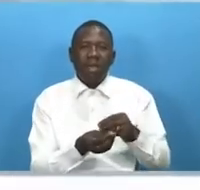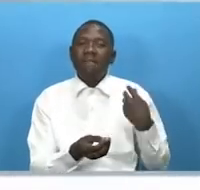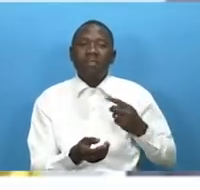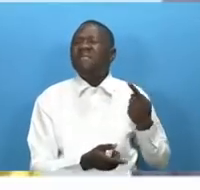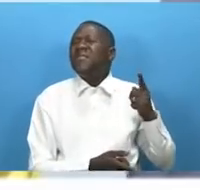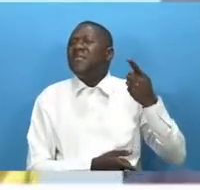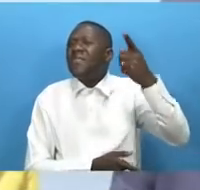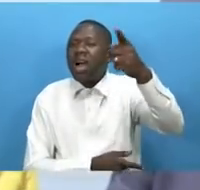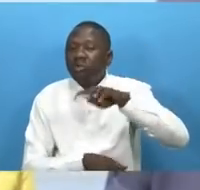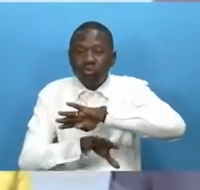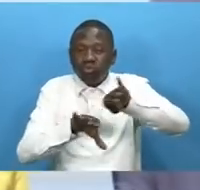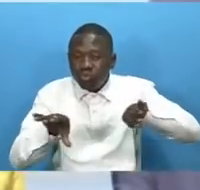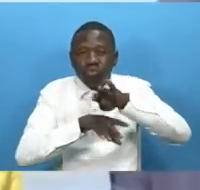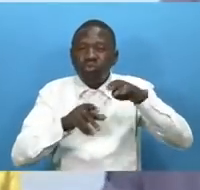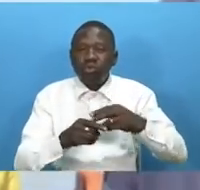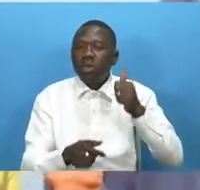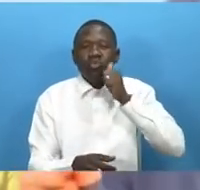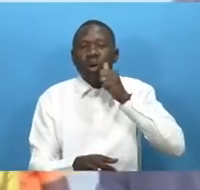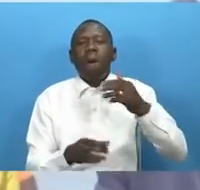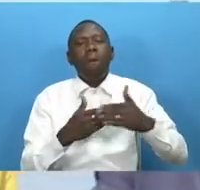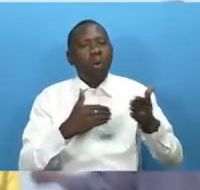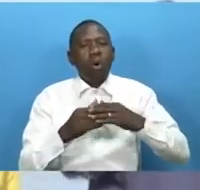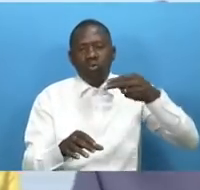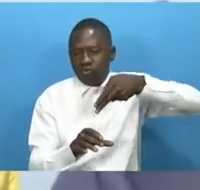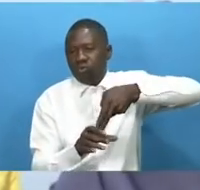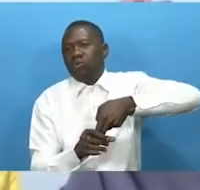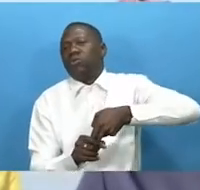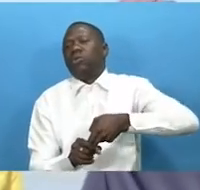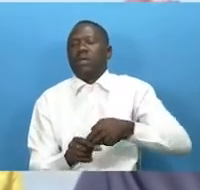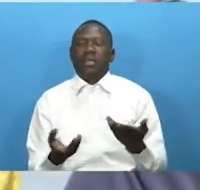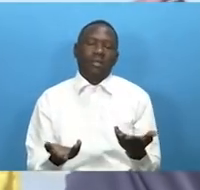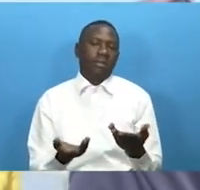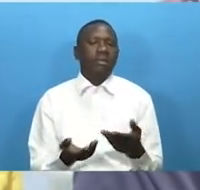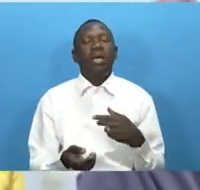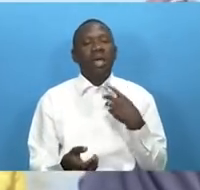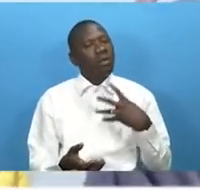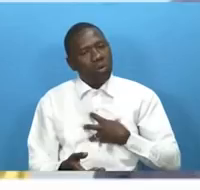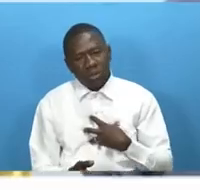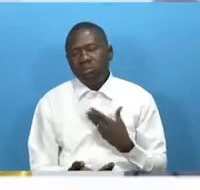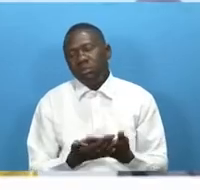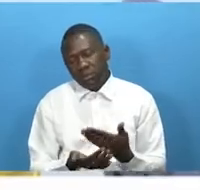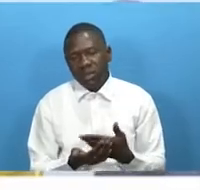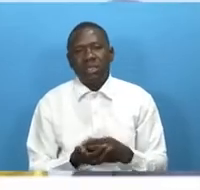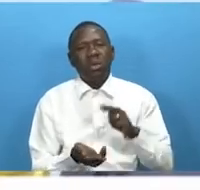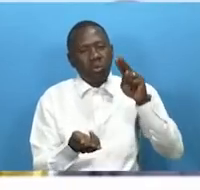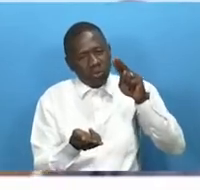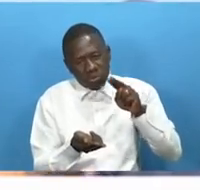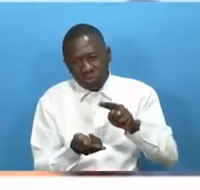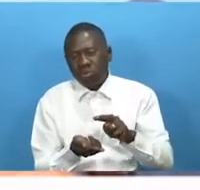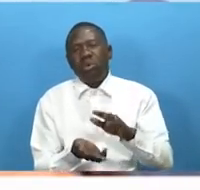meaning using more fuel new one is as we keep coming on them when i'm there didn't know you well it's expensive